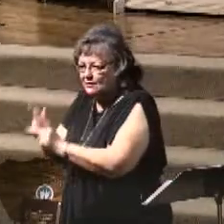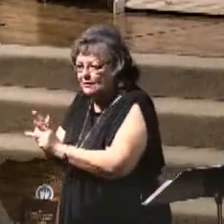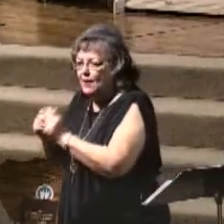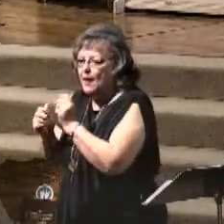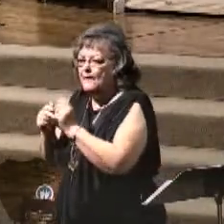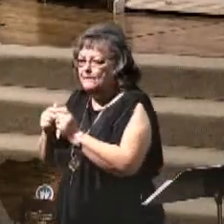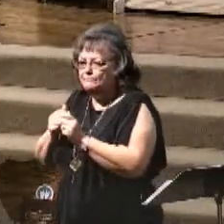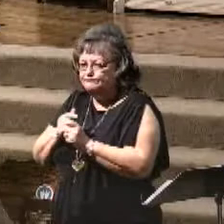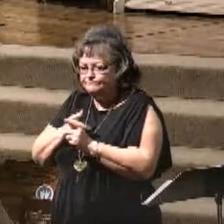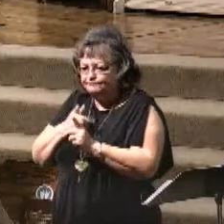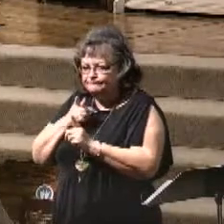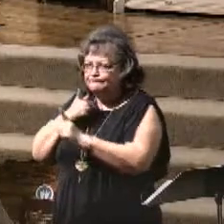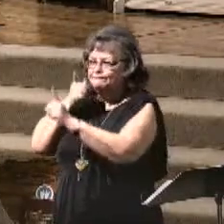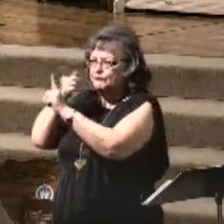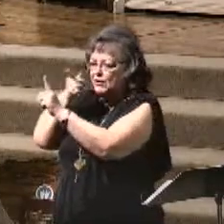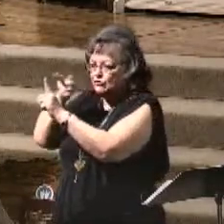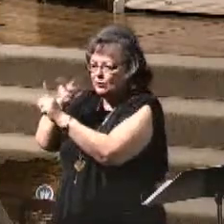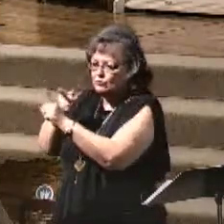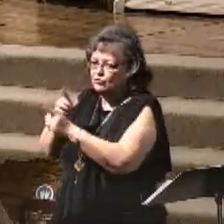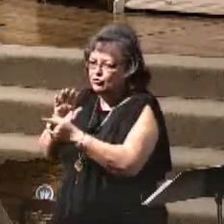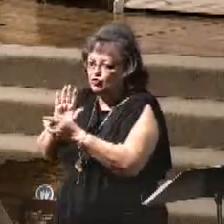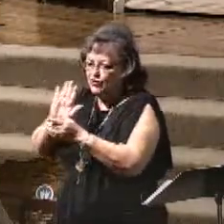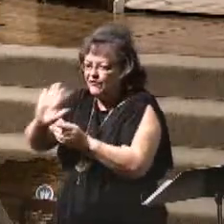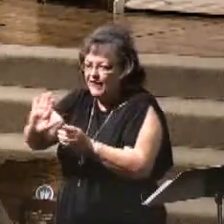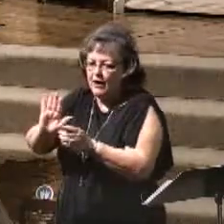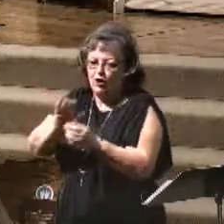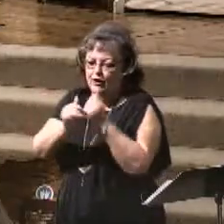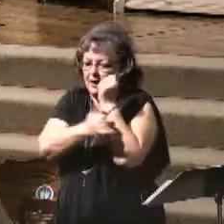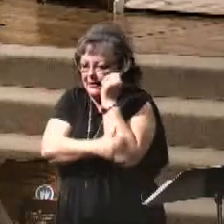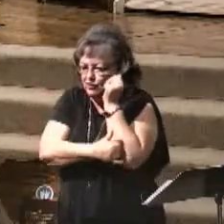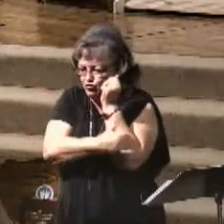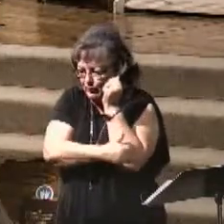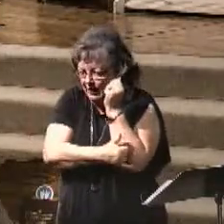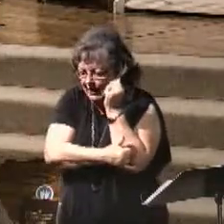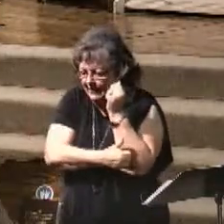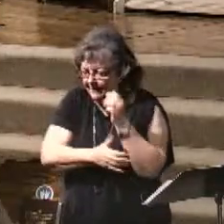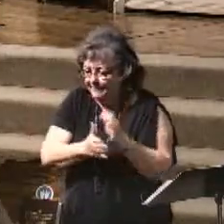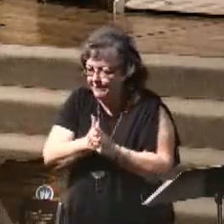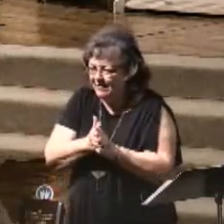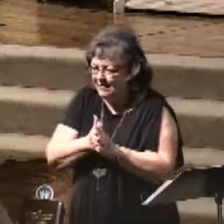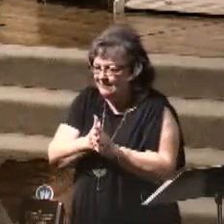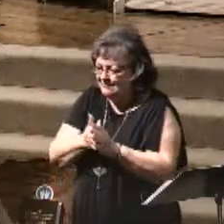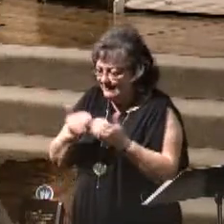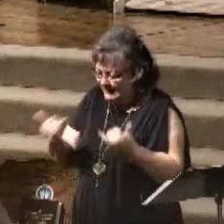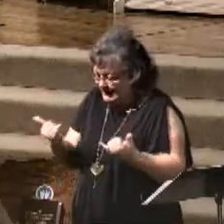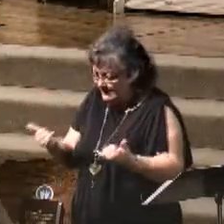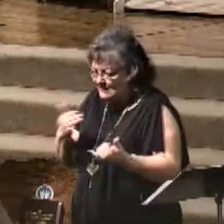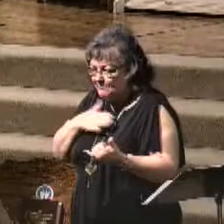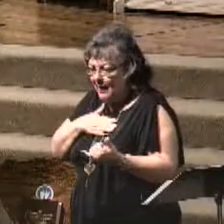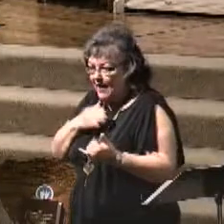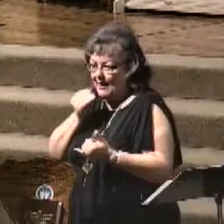fine. And we'll try to help and try to be a blessing. But folks, this is my homeland.